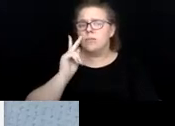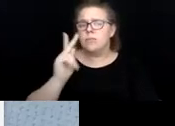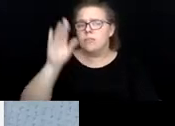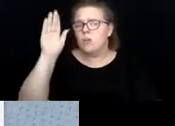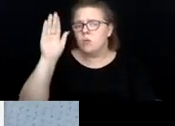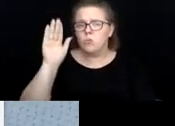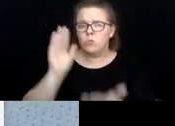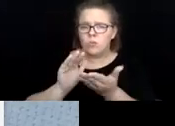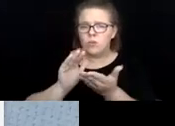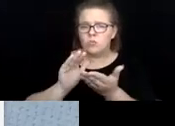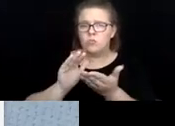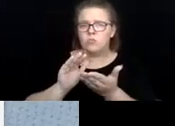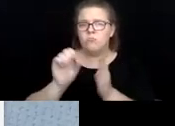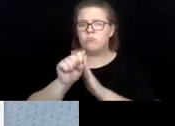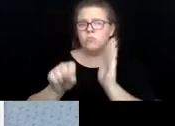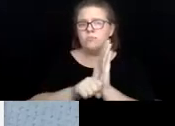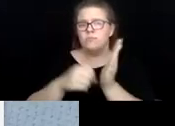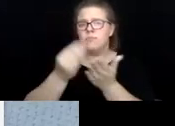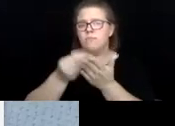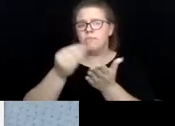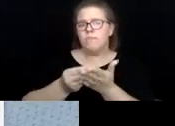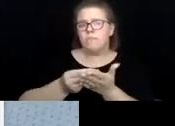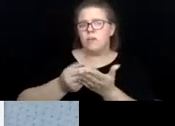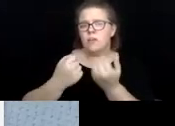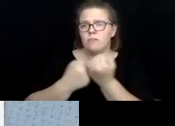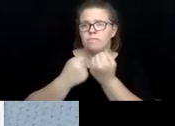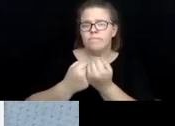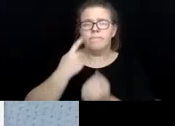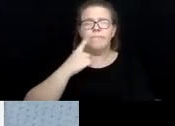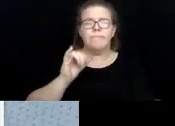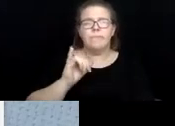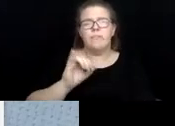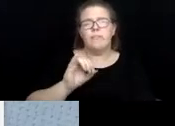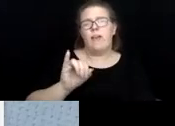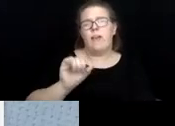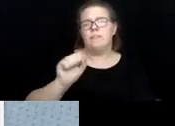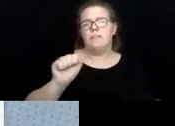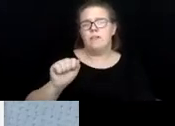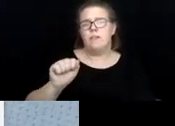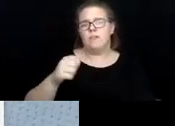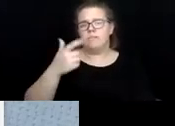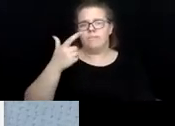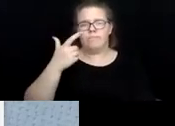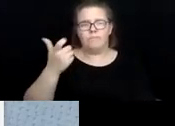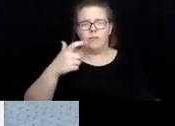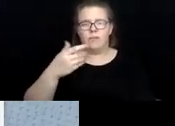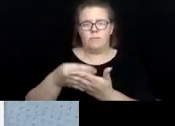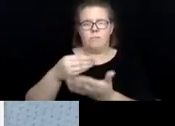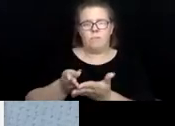in state funding for things like ISEP due to budget cuts at the state level?